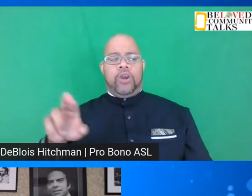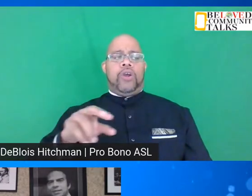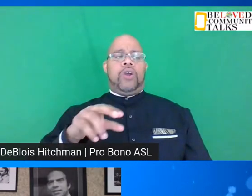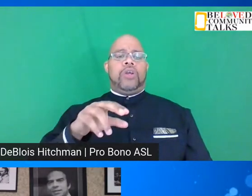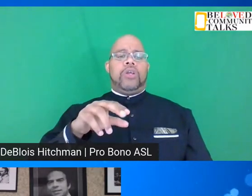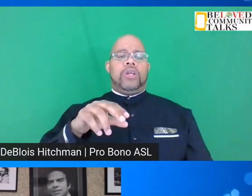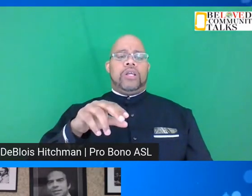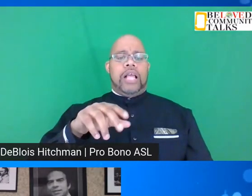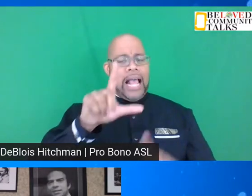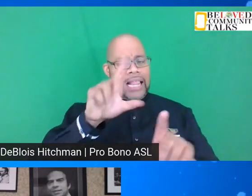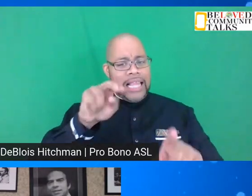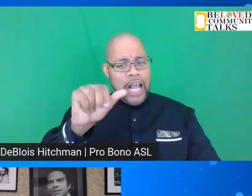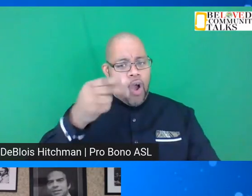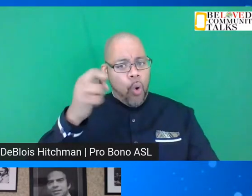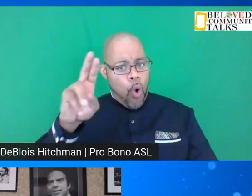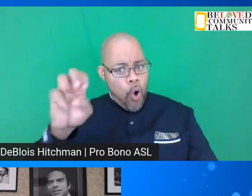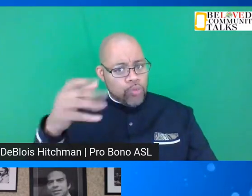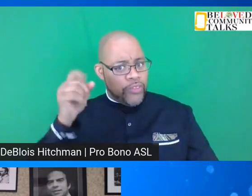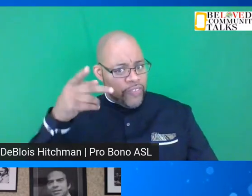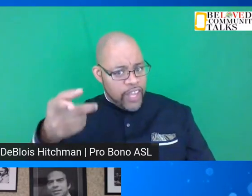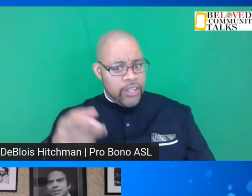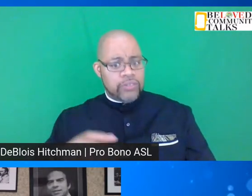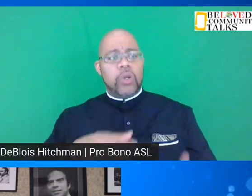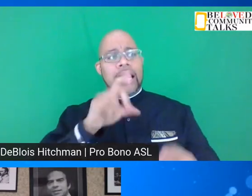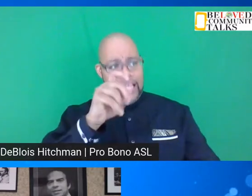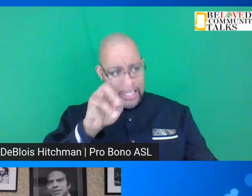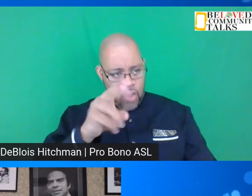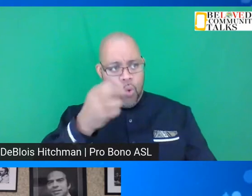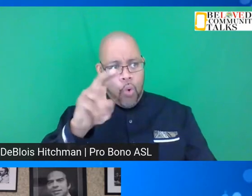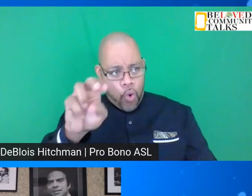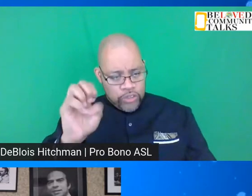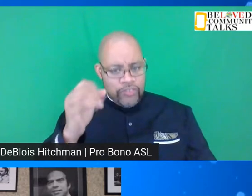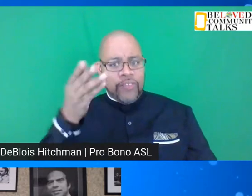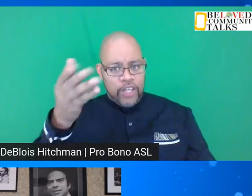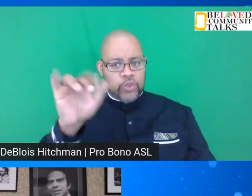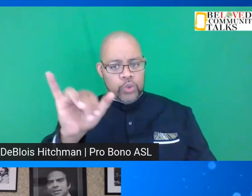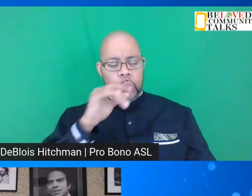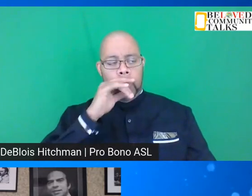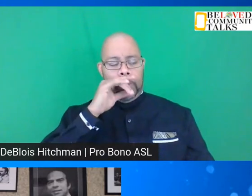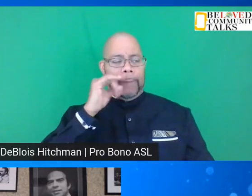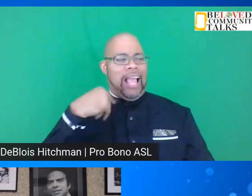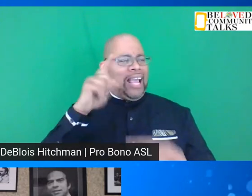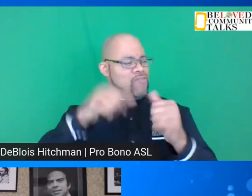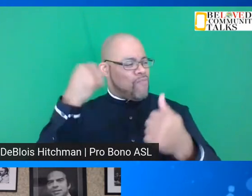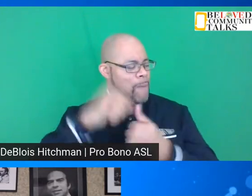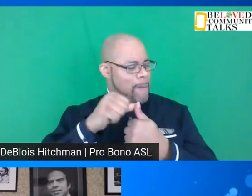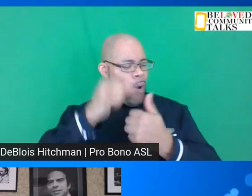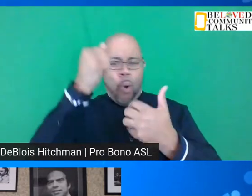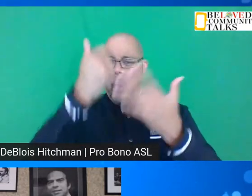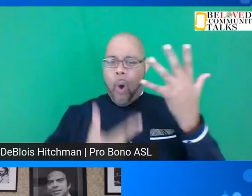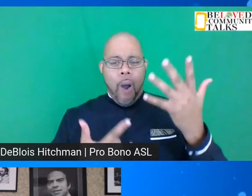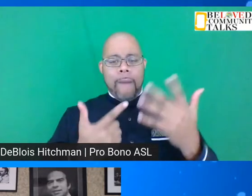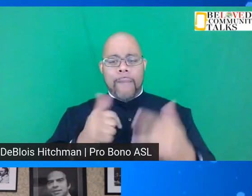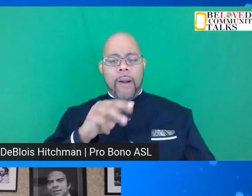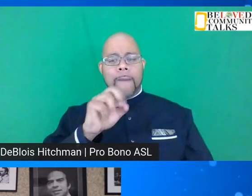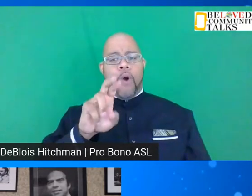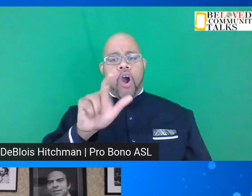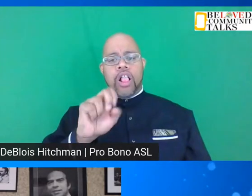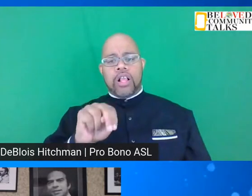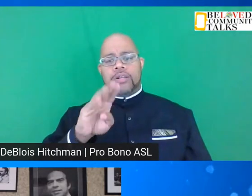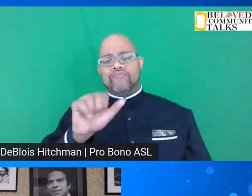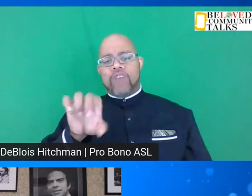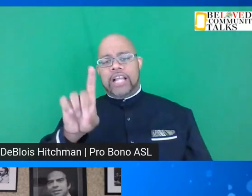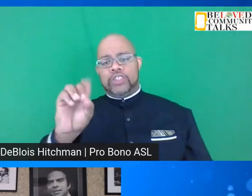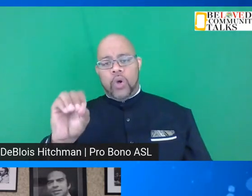Lena Horne. I saw Lena Horne. Lena Horne was there. And I can't remember them all. Marlon Brando.